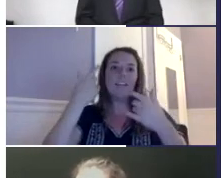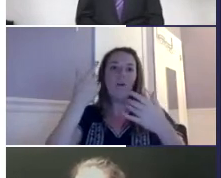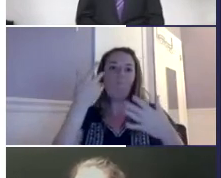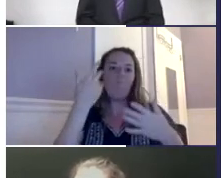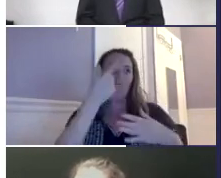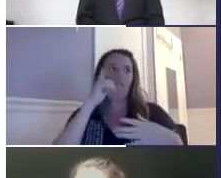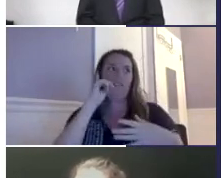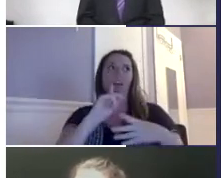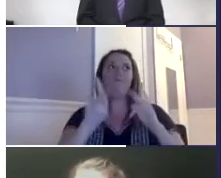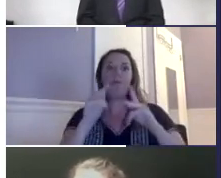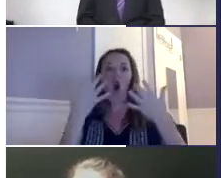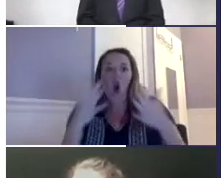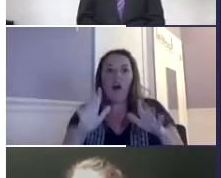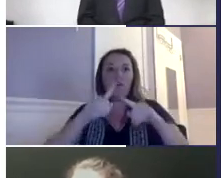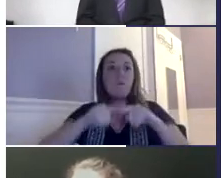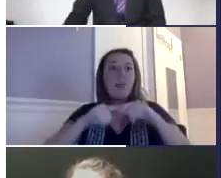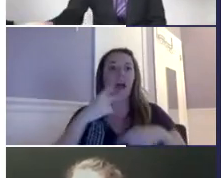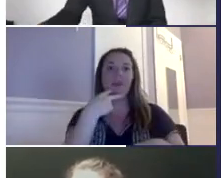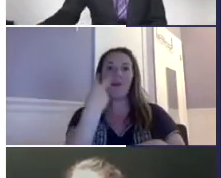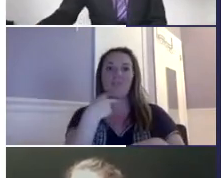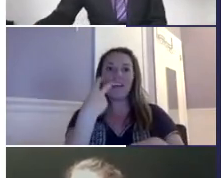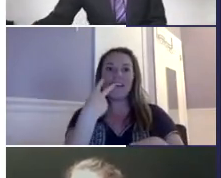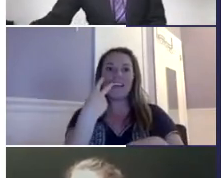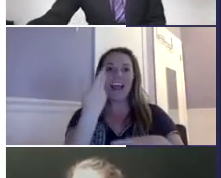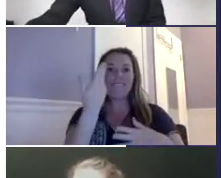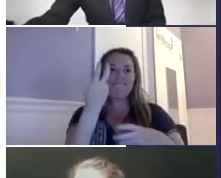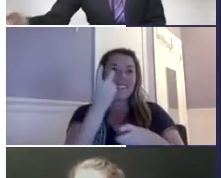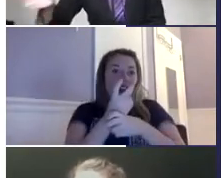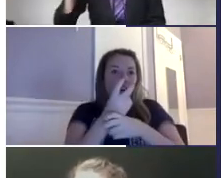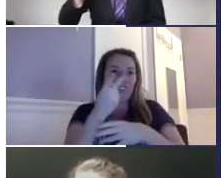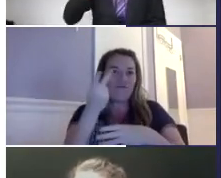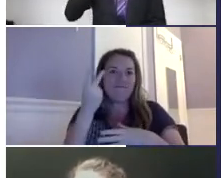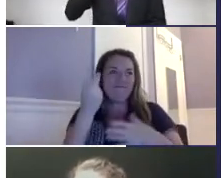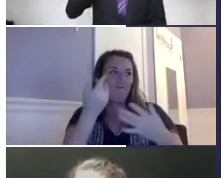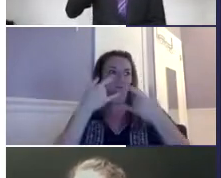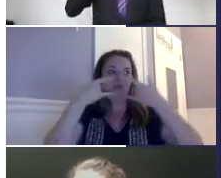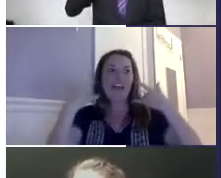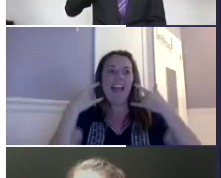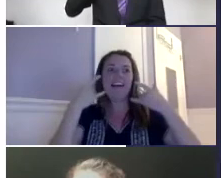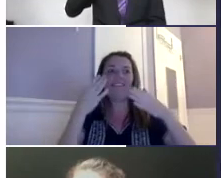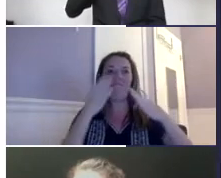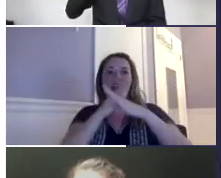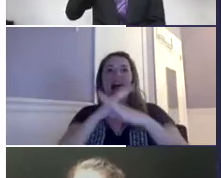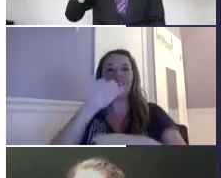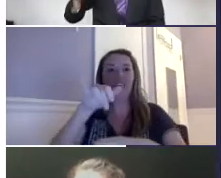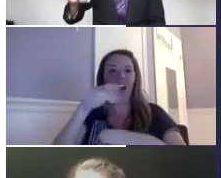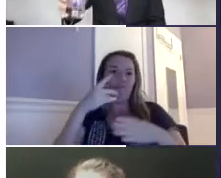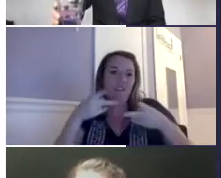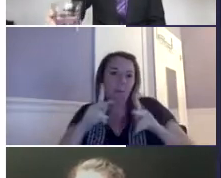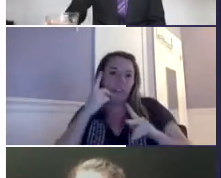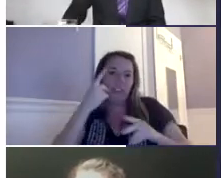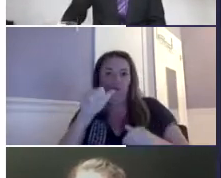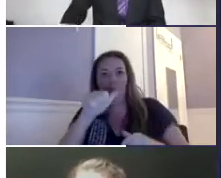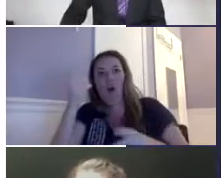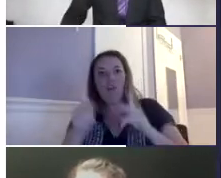Yes, really masks, deaf people already rely a lot on lip reading. And so it's hard with a mask on